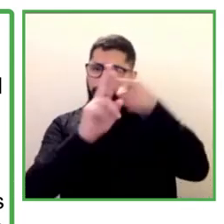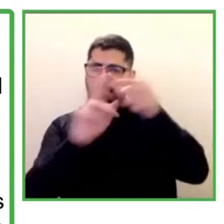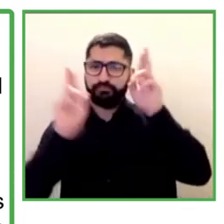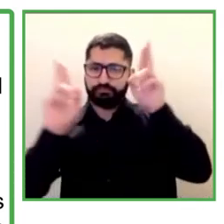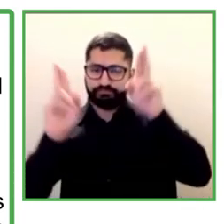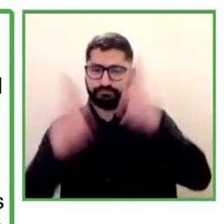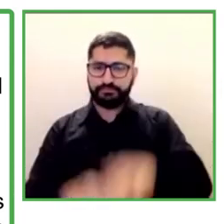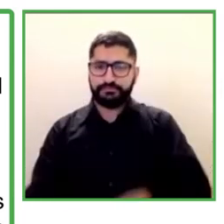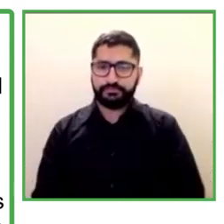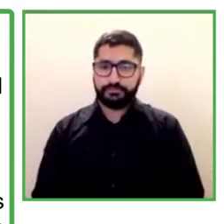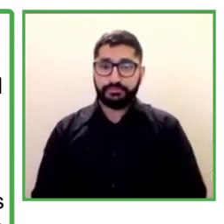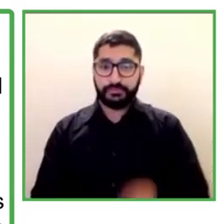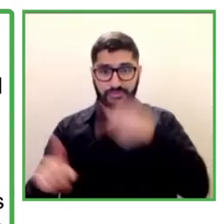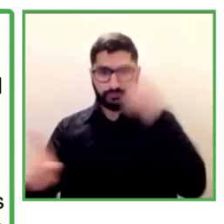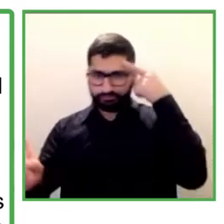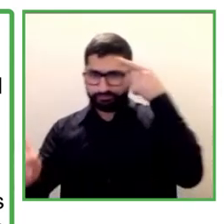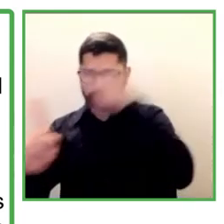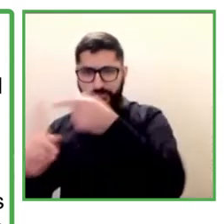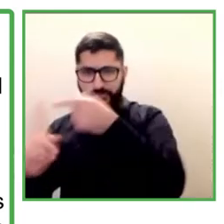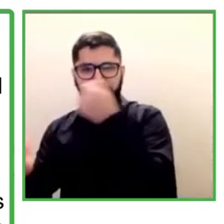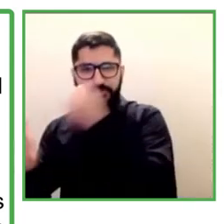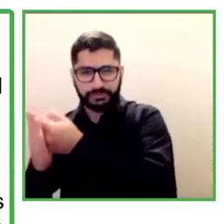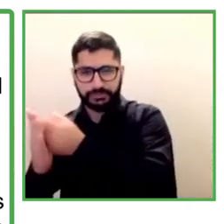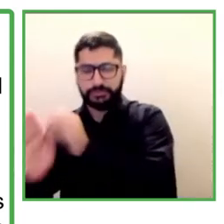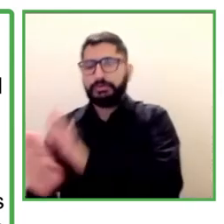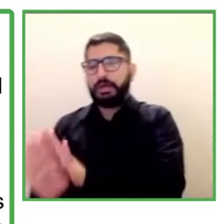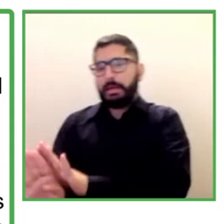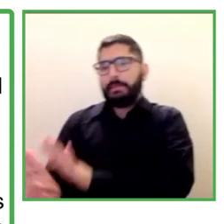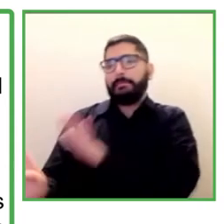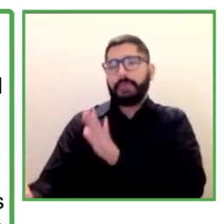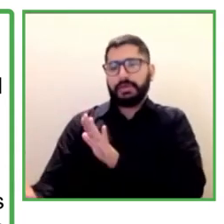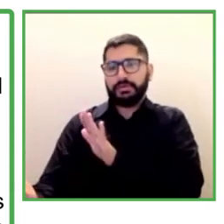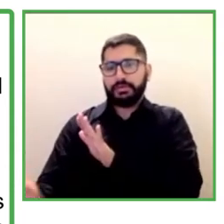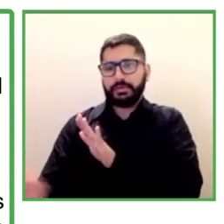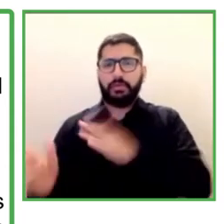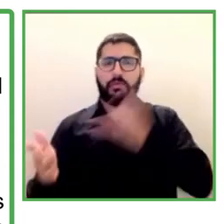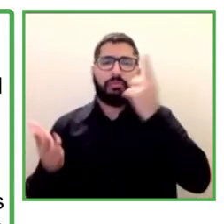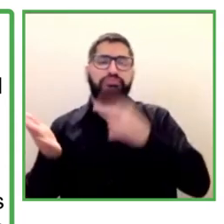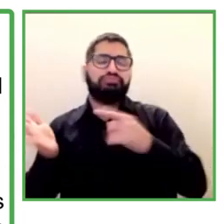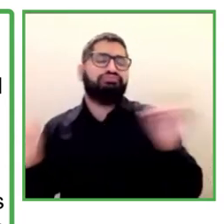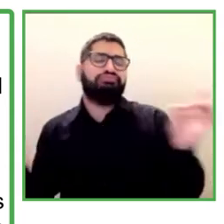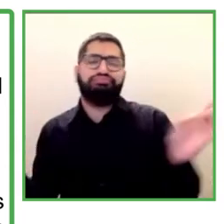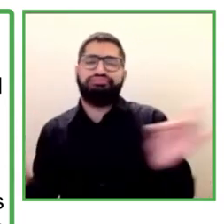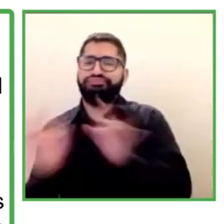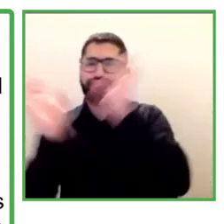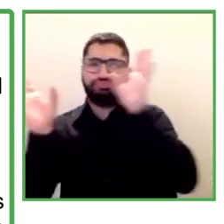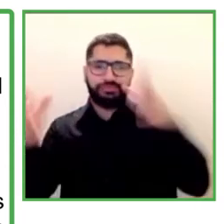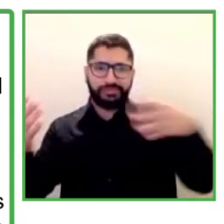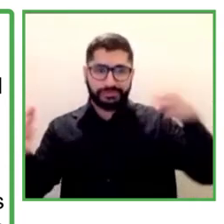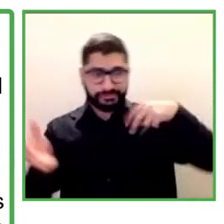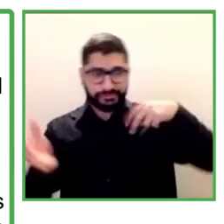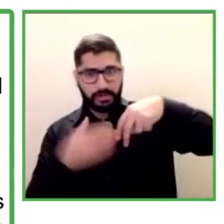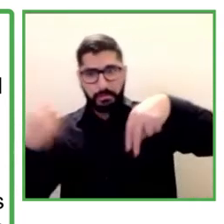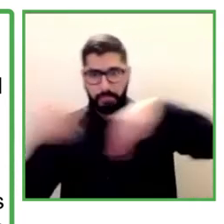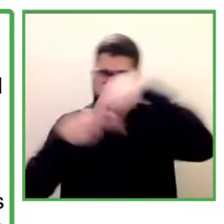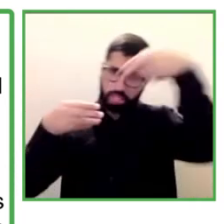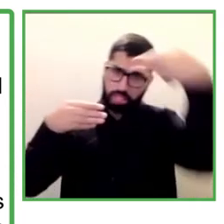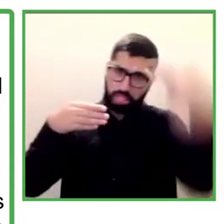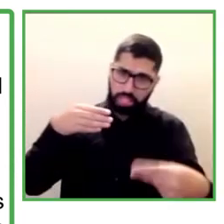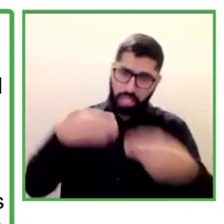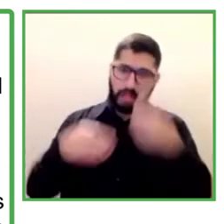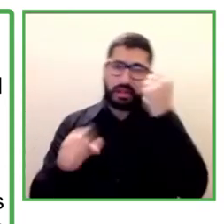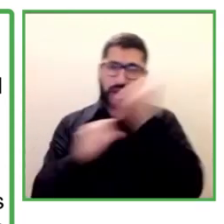measures, these accidents do not take place. And if they do take place and the worker has a problem, we need to